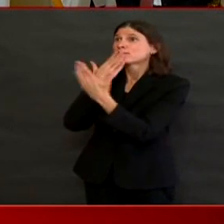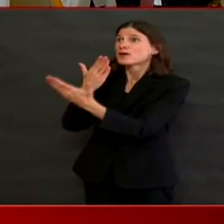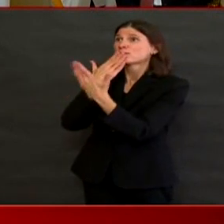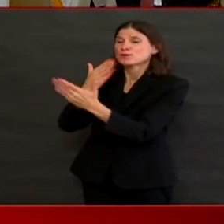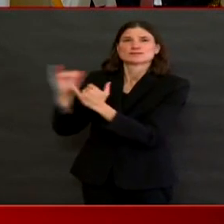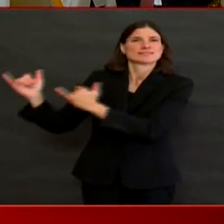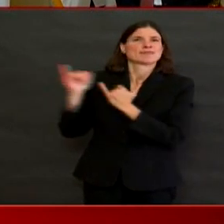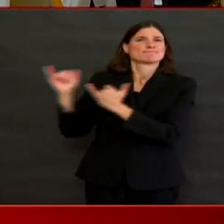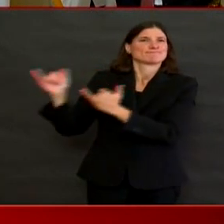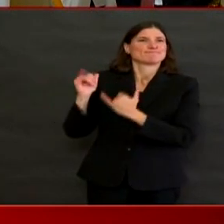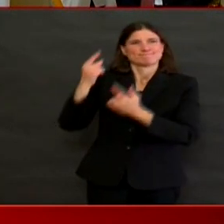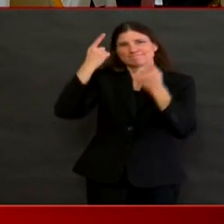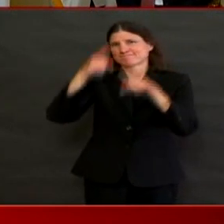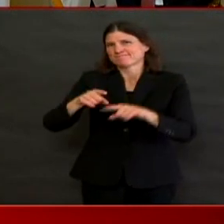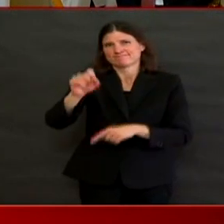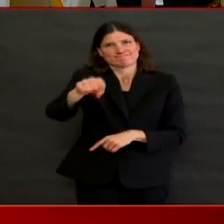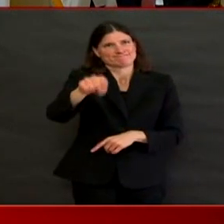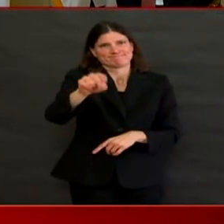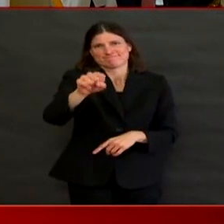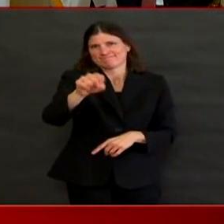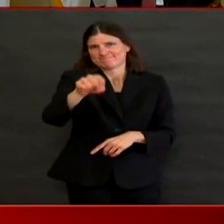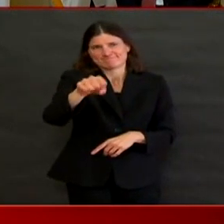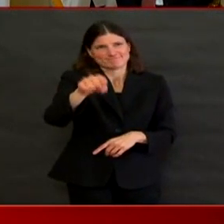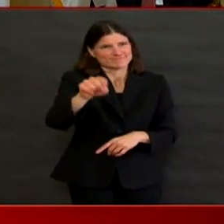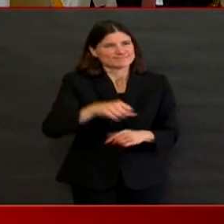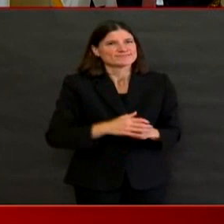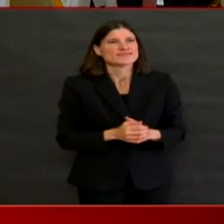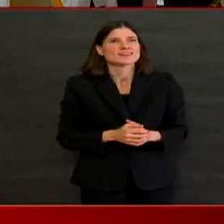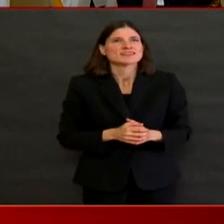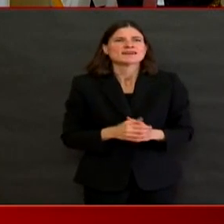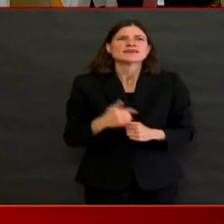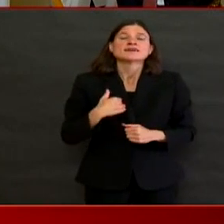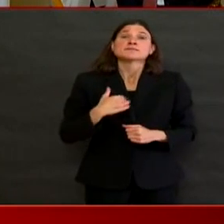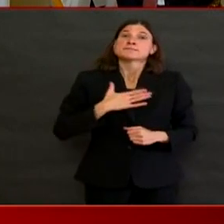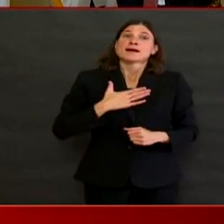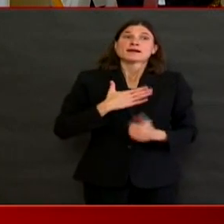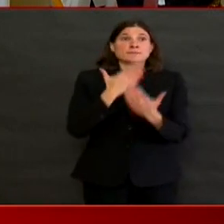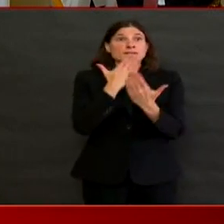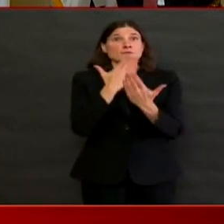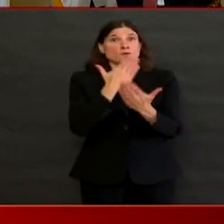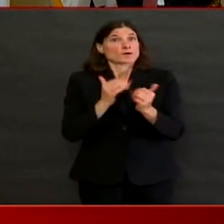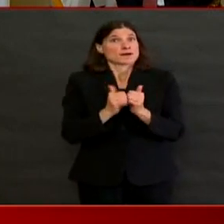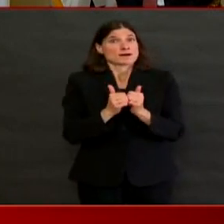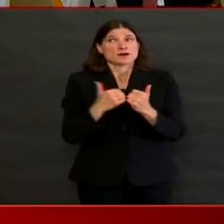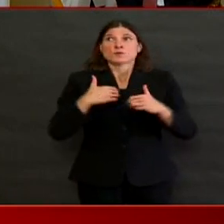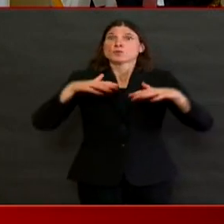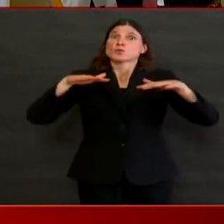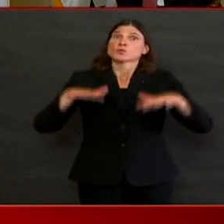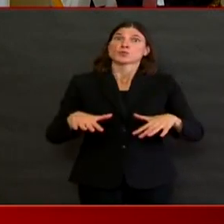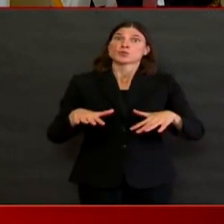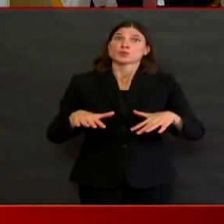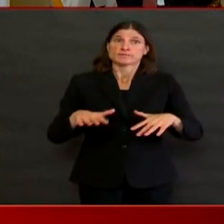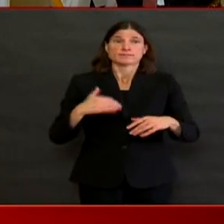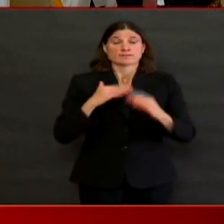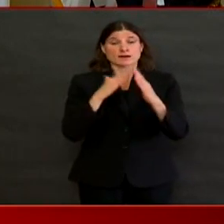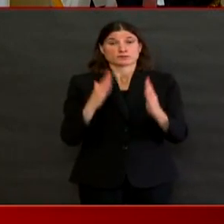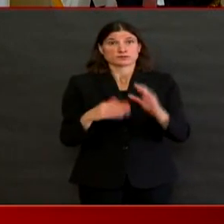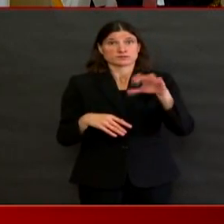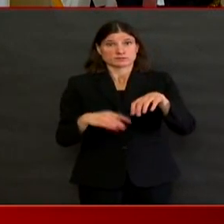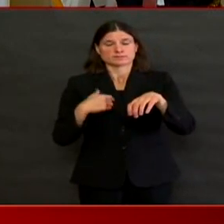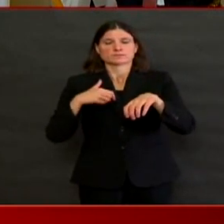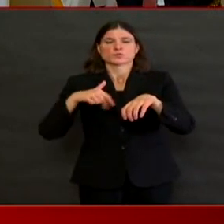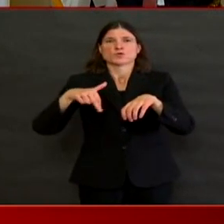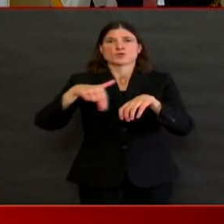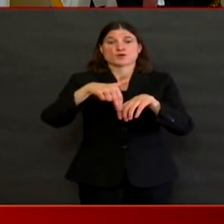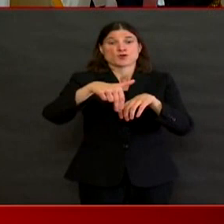but I think even just a walk around the block and a chance to, the flowers were starting to be in bloom. There's a lot of